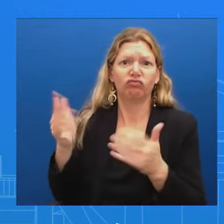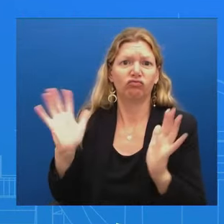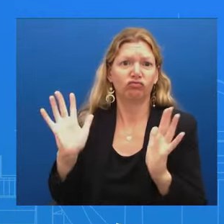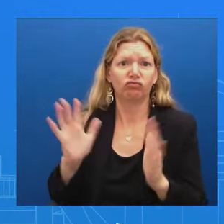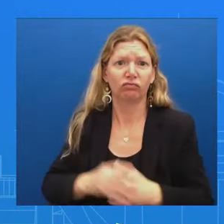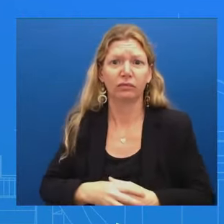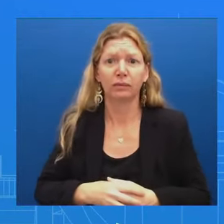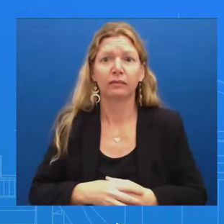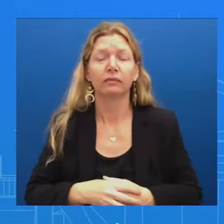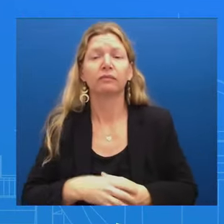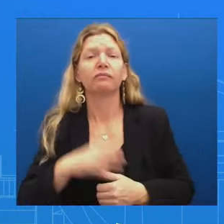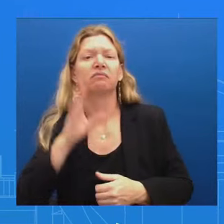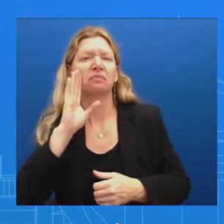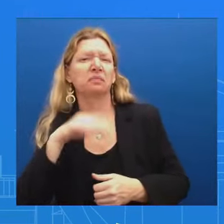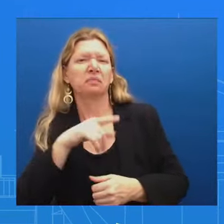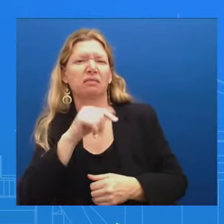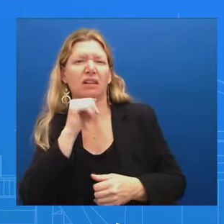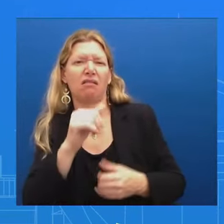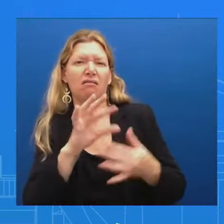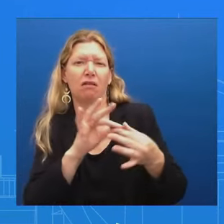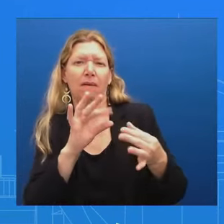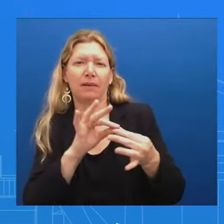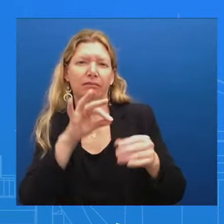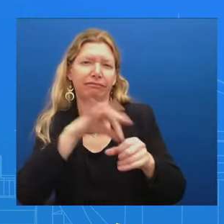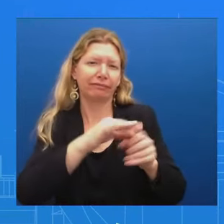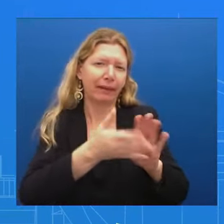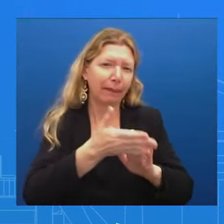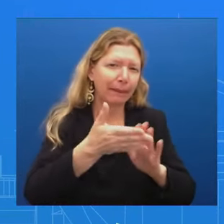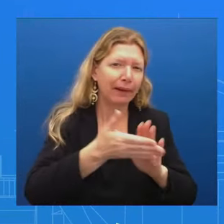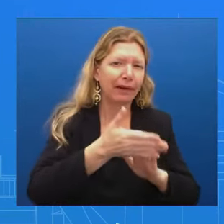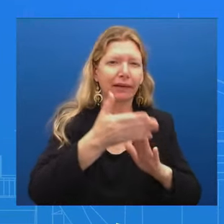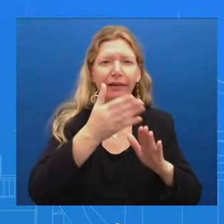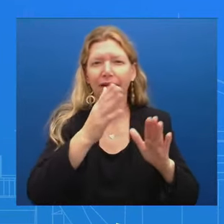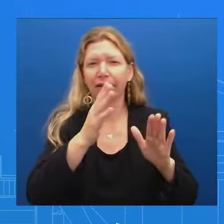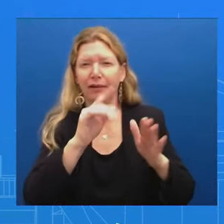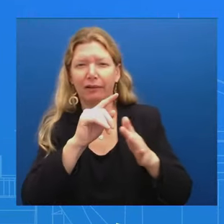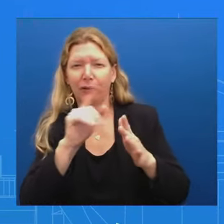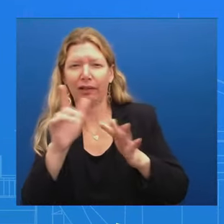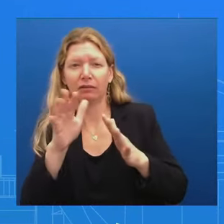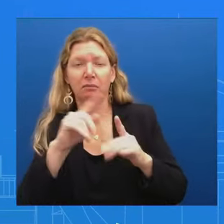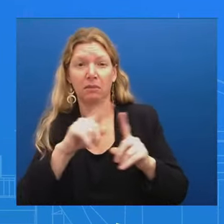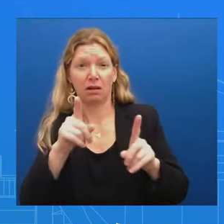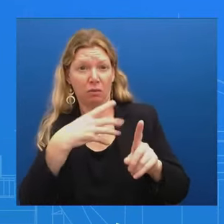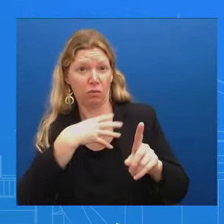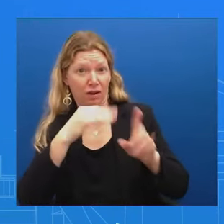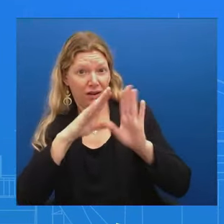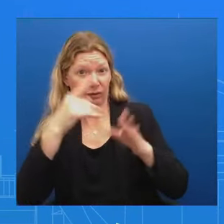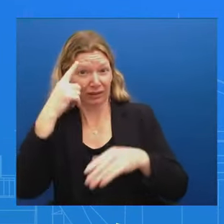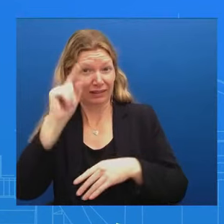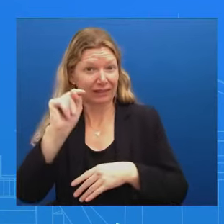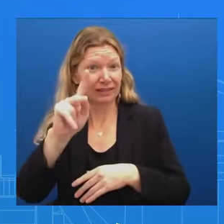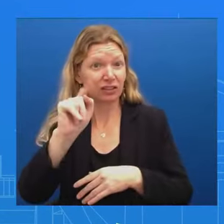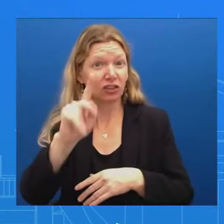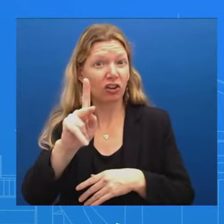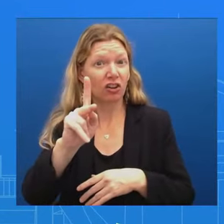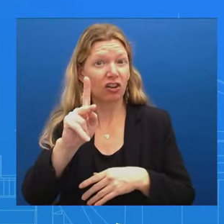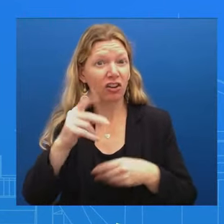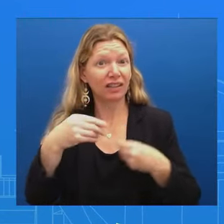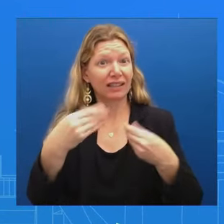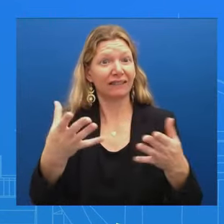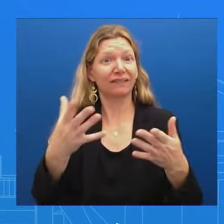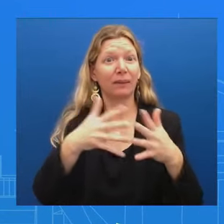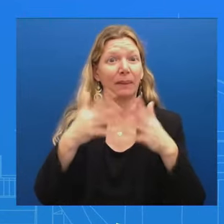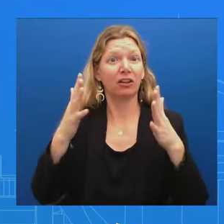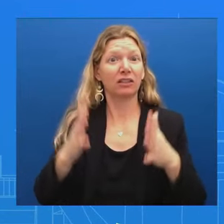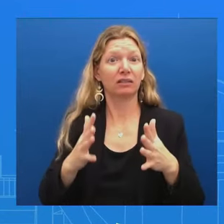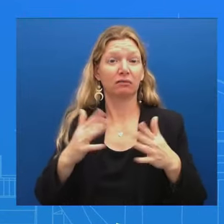is giving Americans Especially younger Americans False perceptions about President Biden and his broader agenda? Look, I'm going to be really careful about